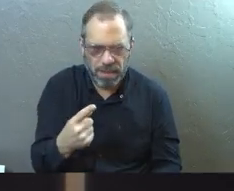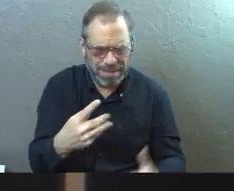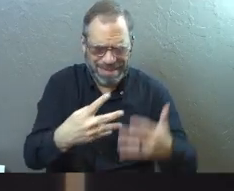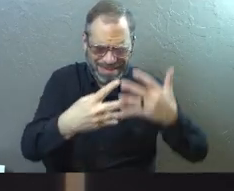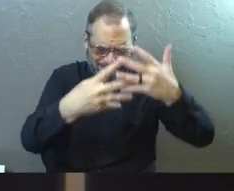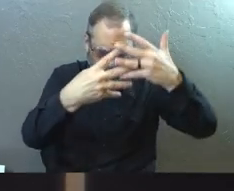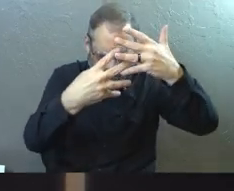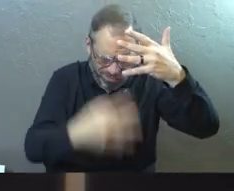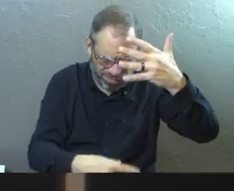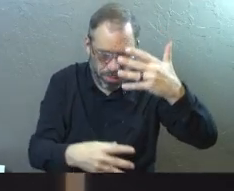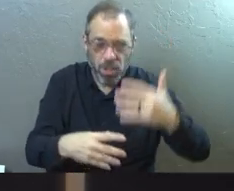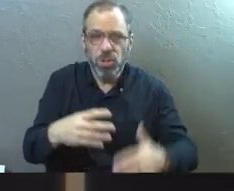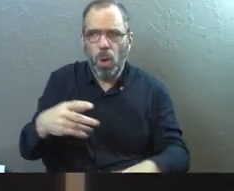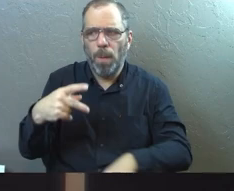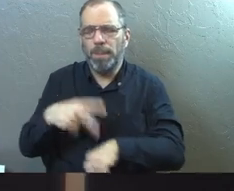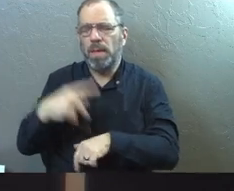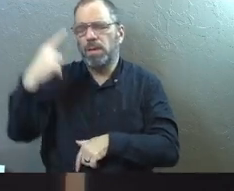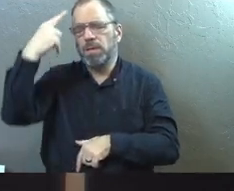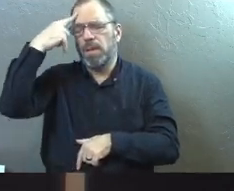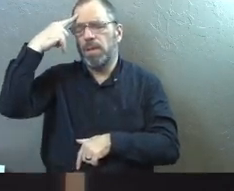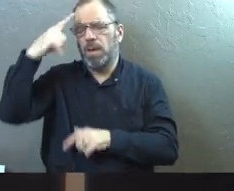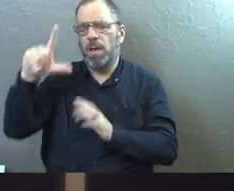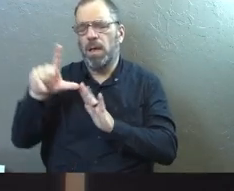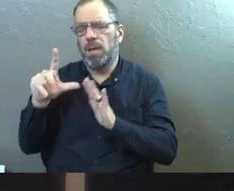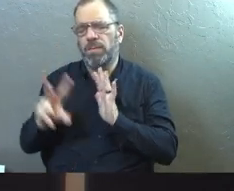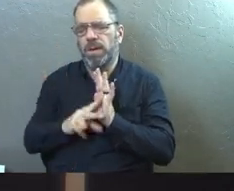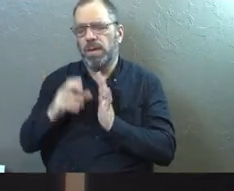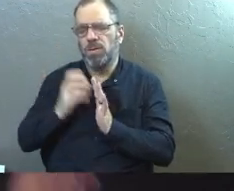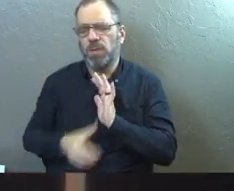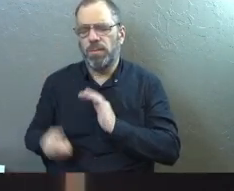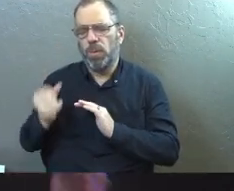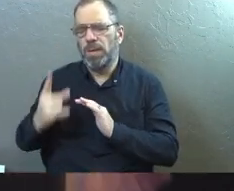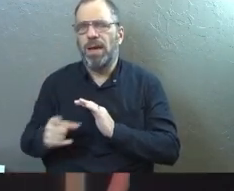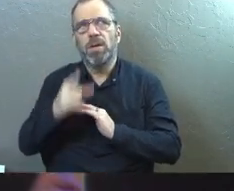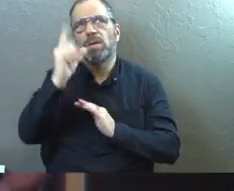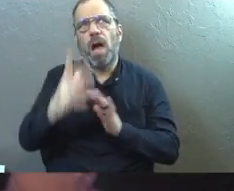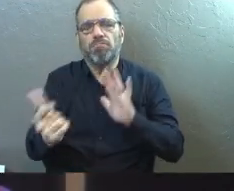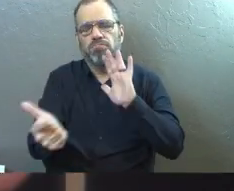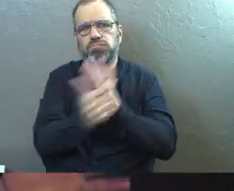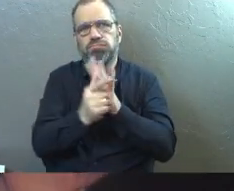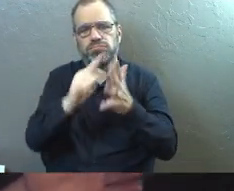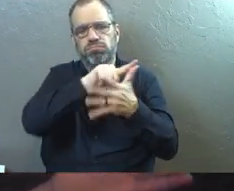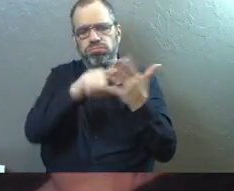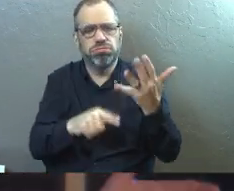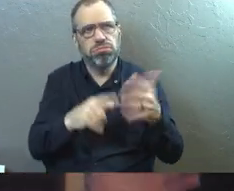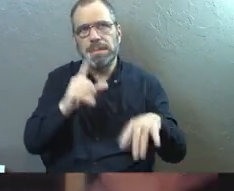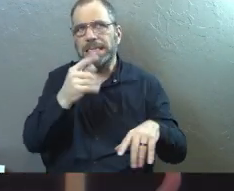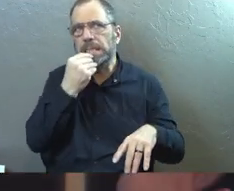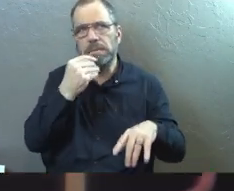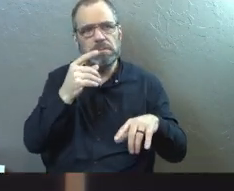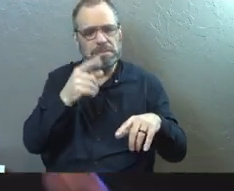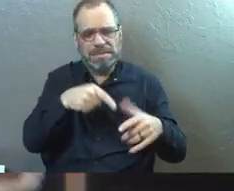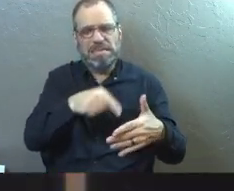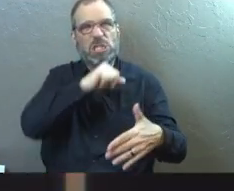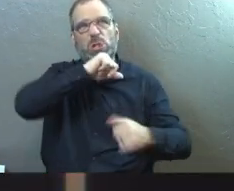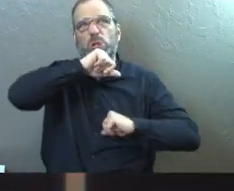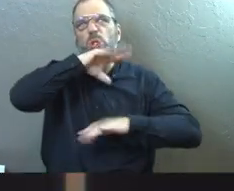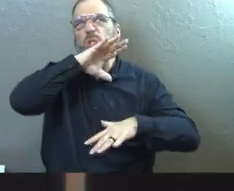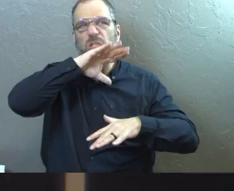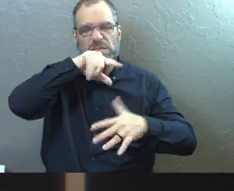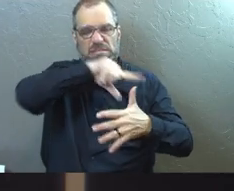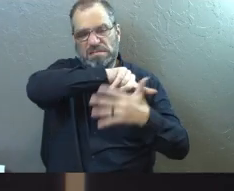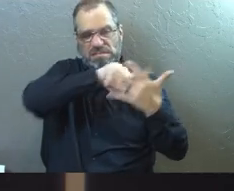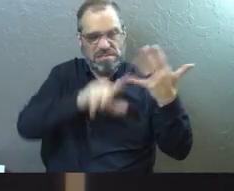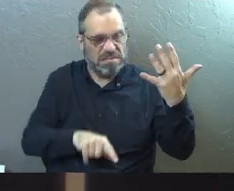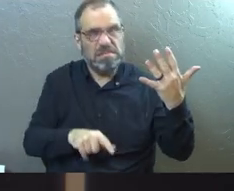he lists those off. And so Peter's thinking back to that. He's like, no, no, no. We're not allowed to eat these, God. You've told us, you've commanded us, don't eat these unclean animals. And these are the